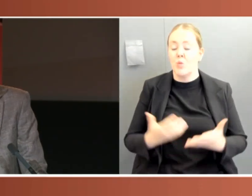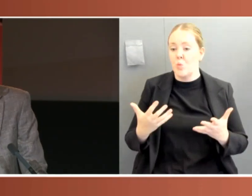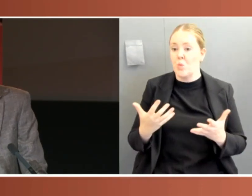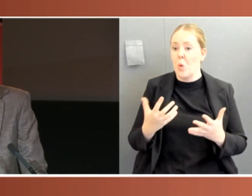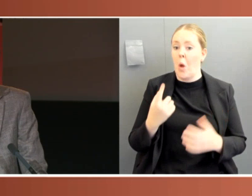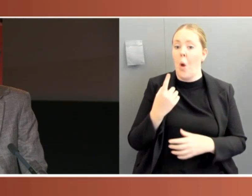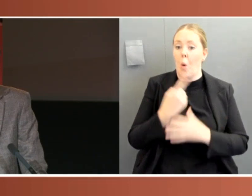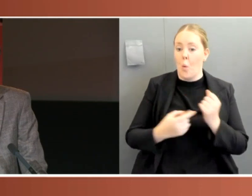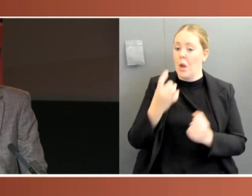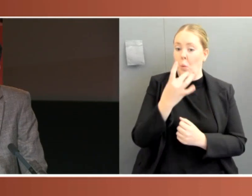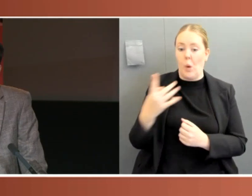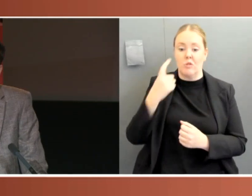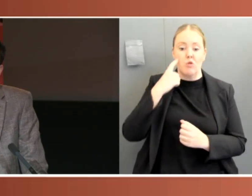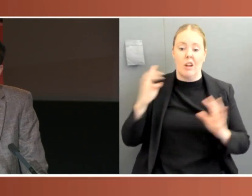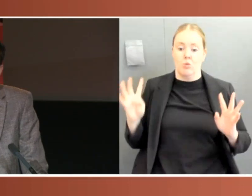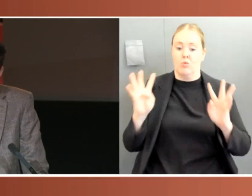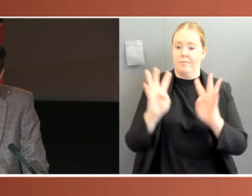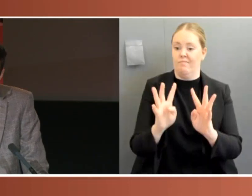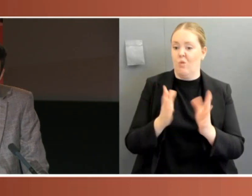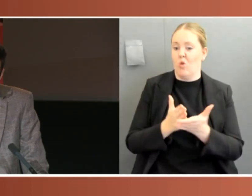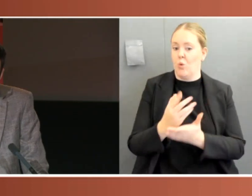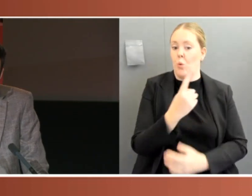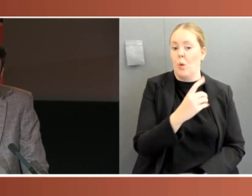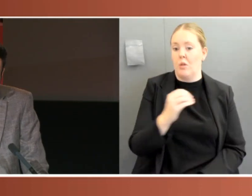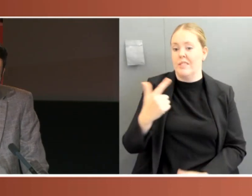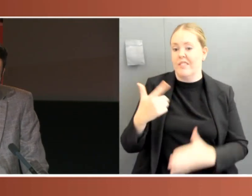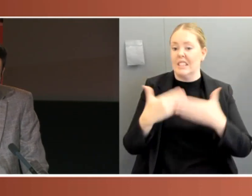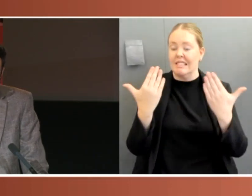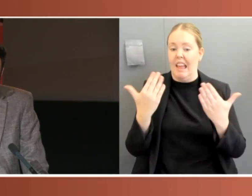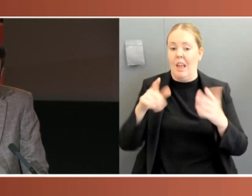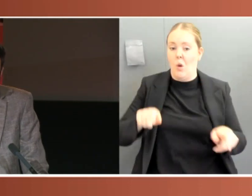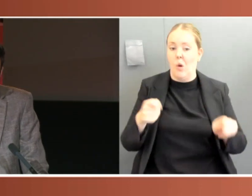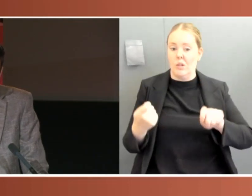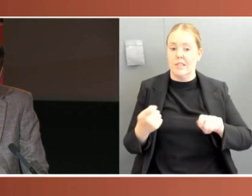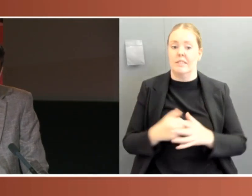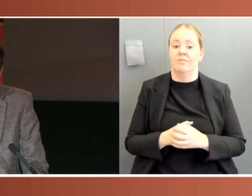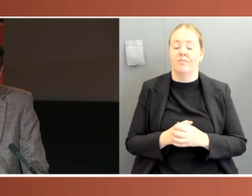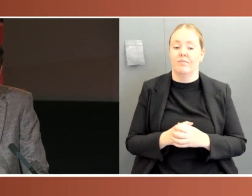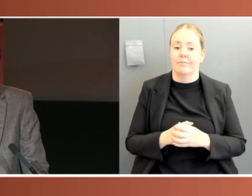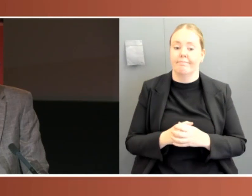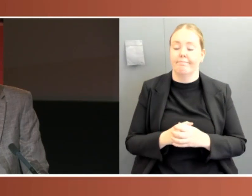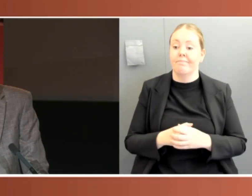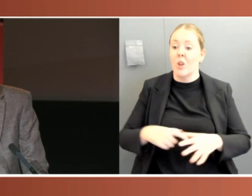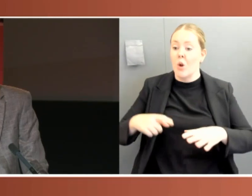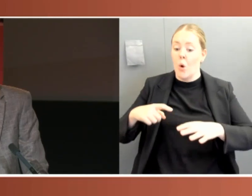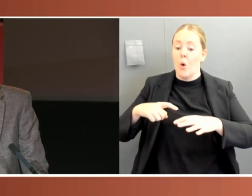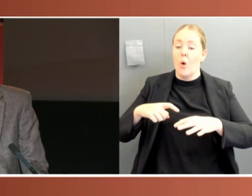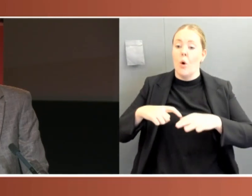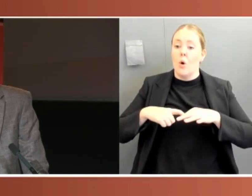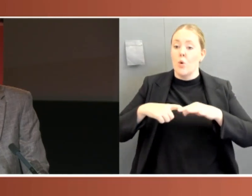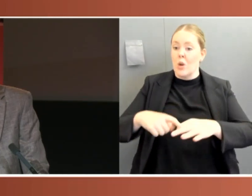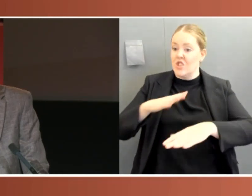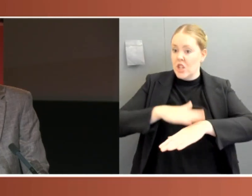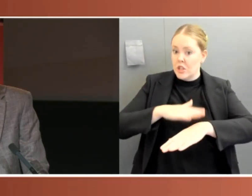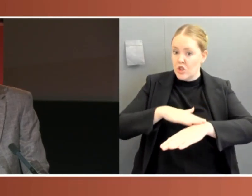enabled ministers to control their messaging to an unprecedented degree. Question time was replaced by a well scripted daily press conference, leaving parliamentarians unable to